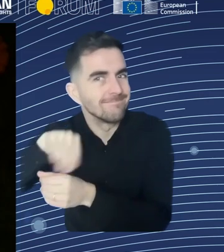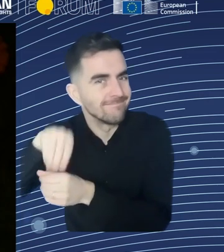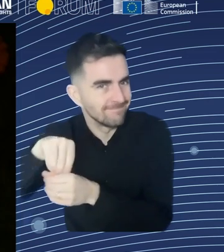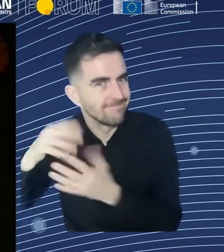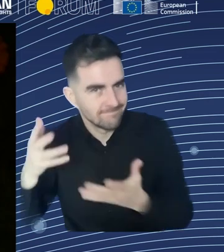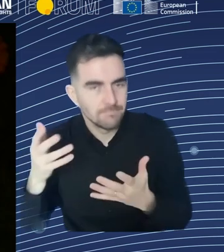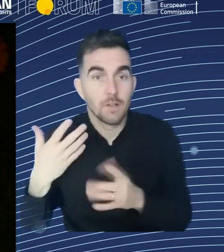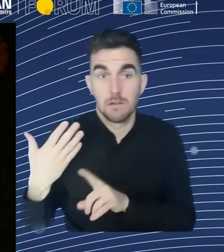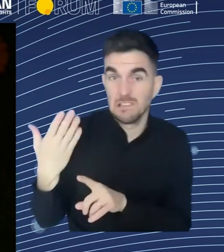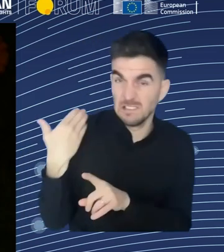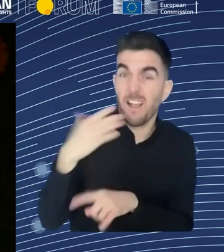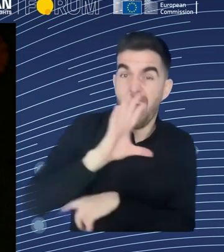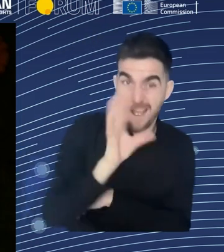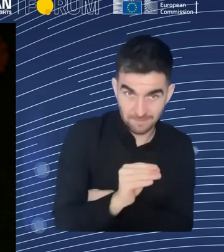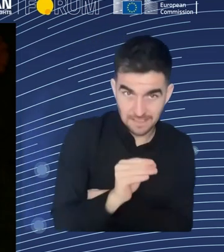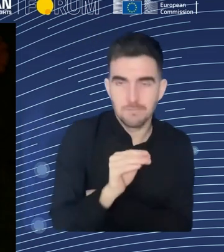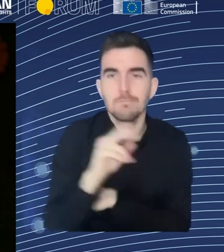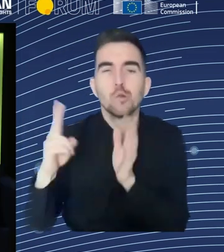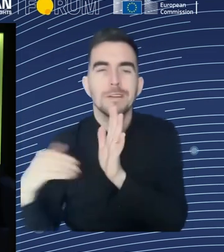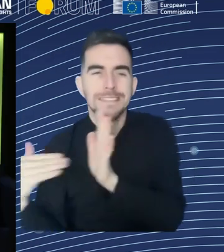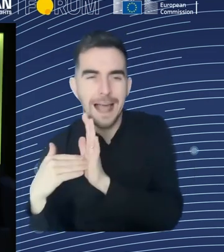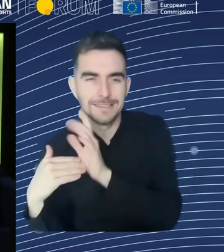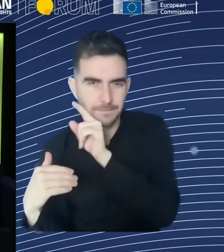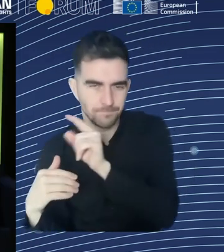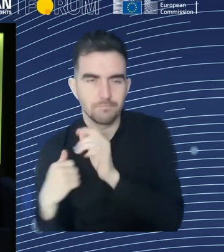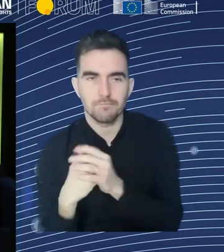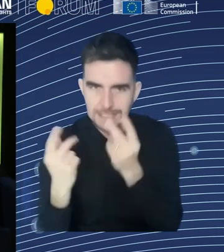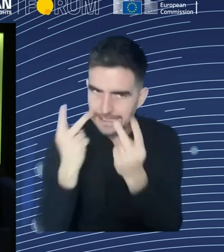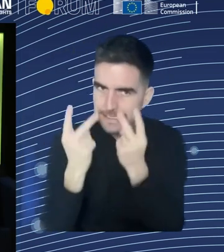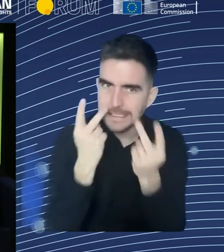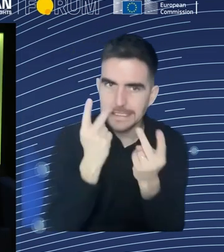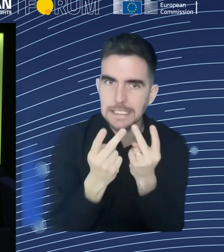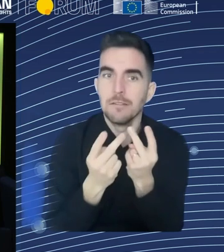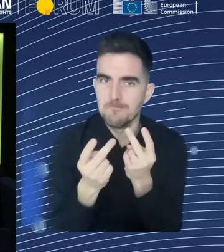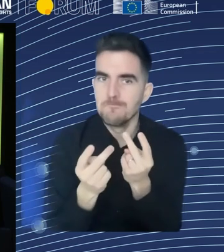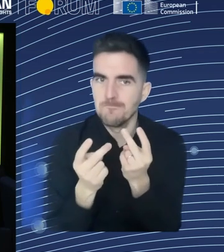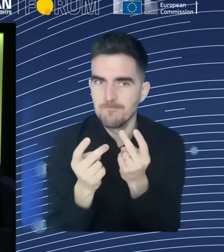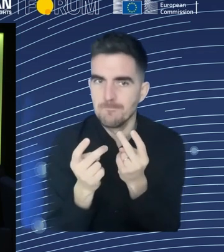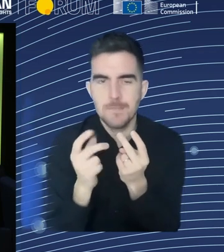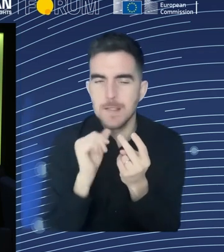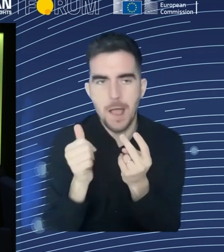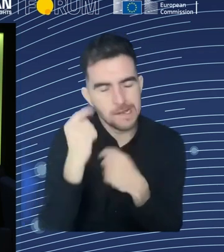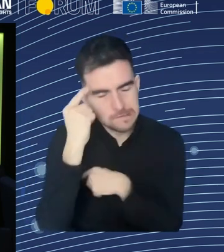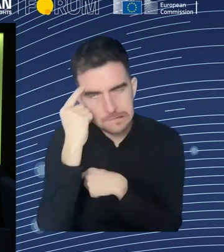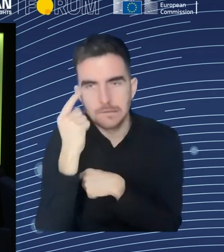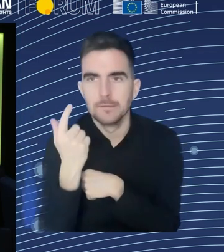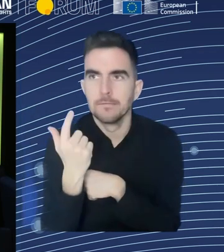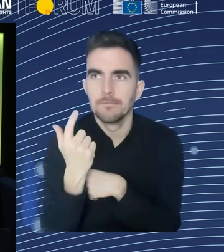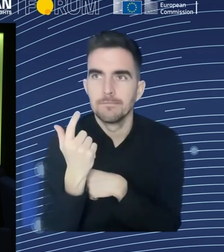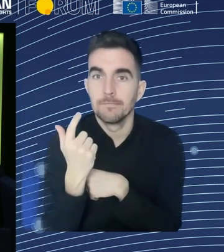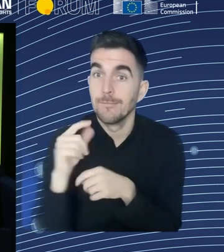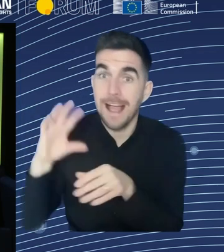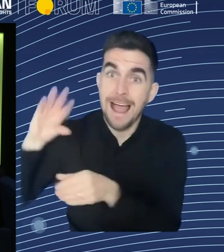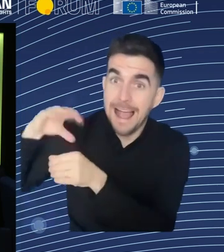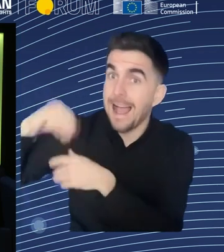what does it create in that context. Okay. And, and, and instance, so the implication depends also, so in